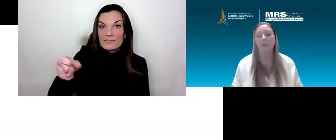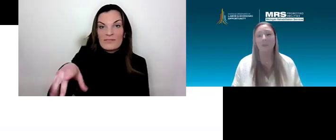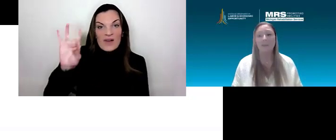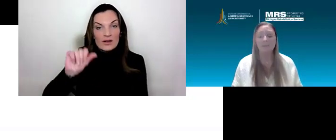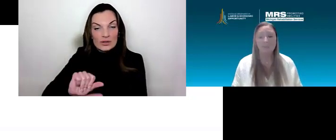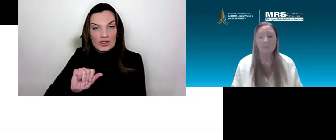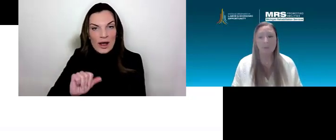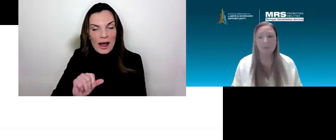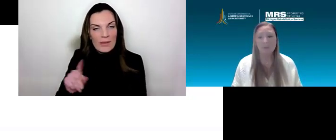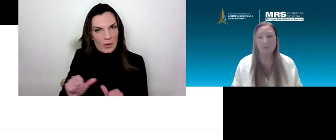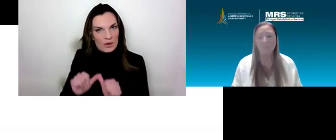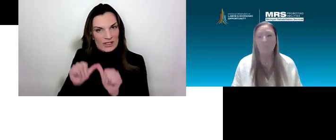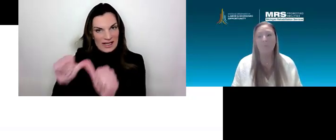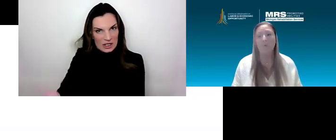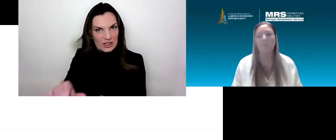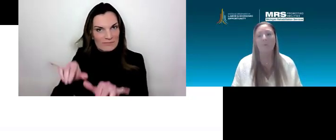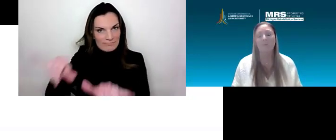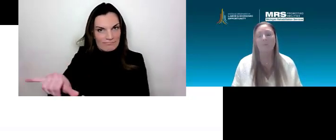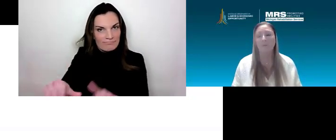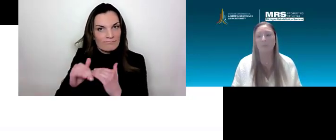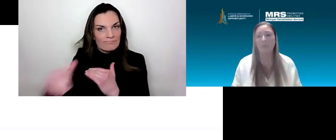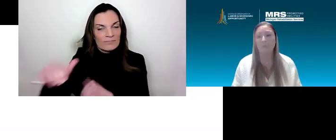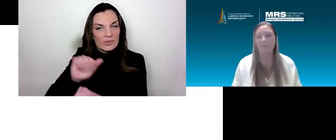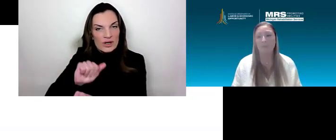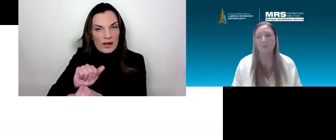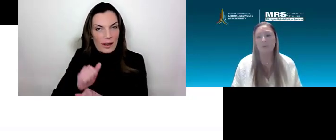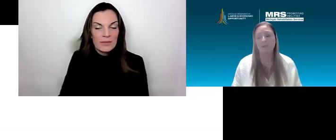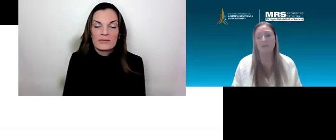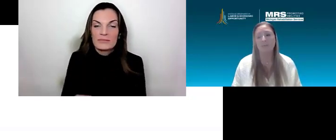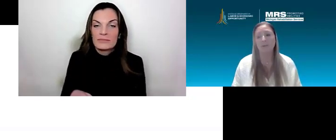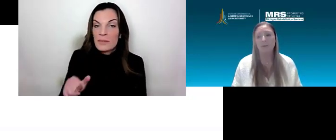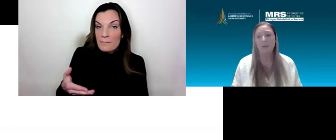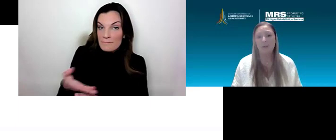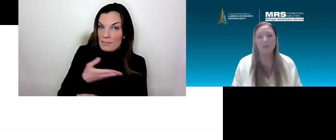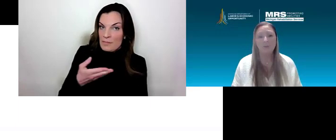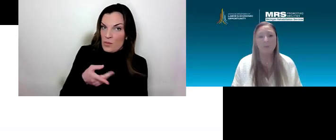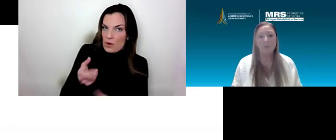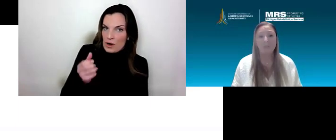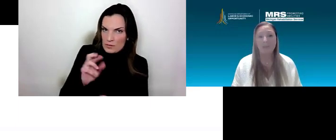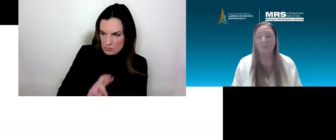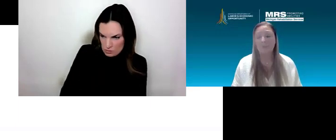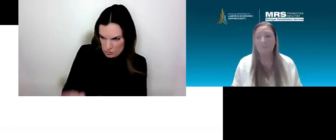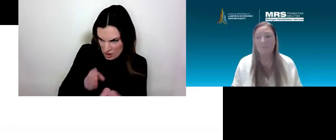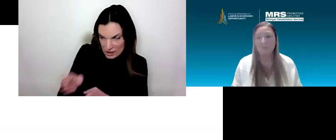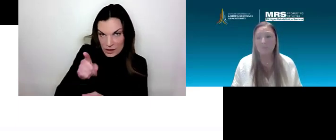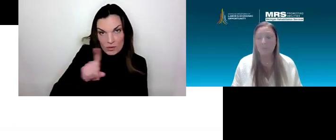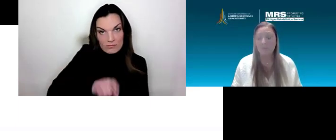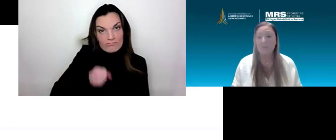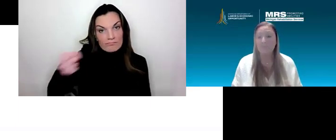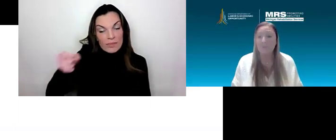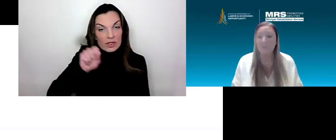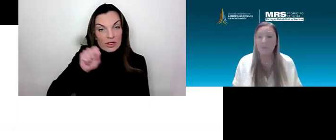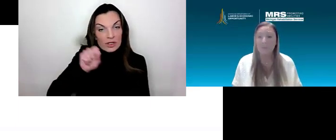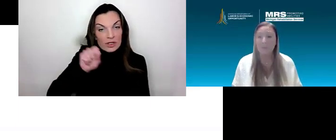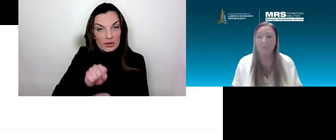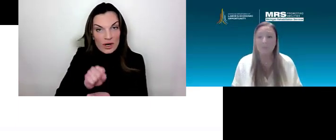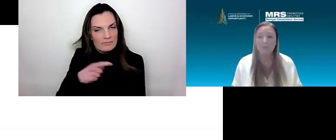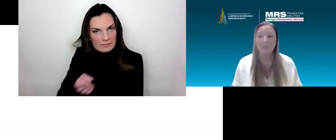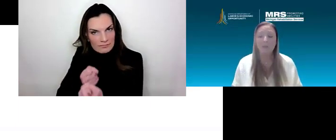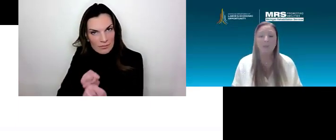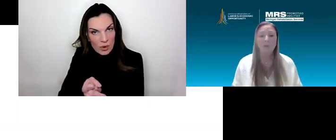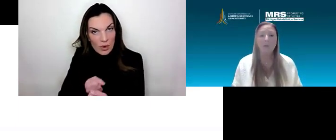getting them ready for that employment, being that support system. And then when they receive that employment